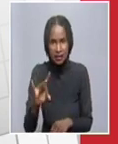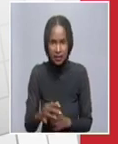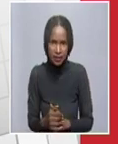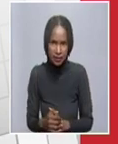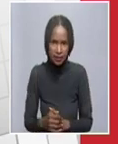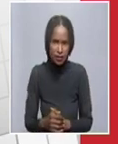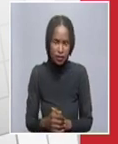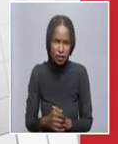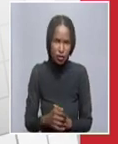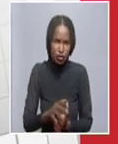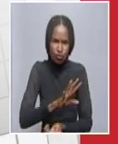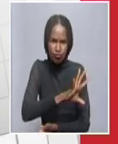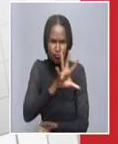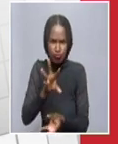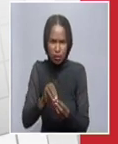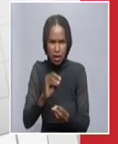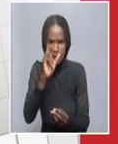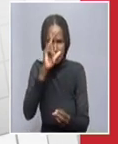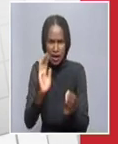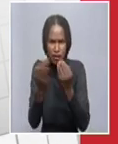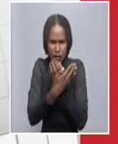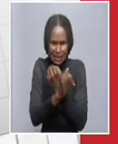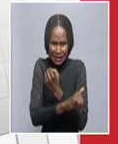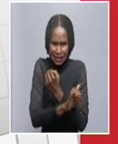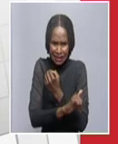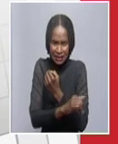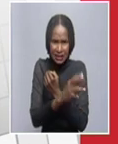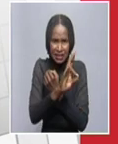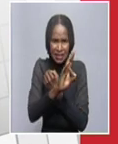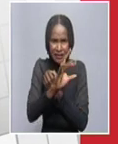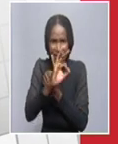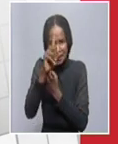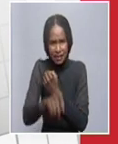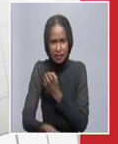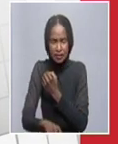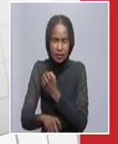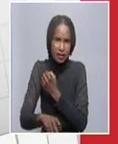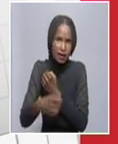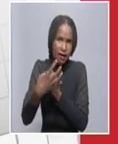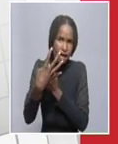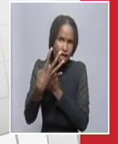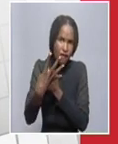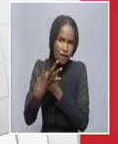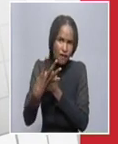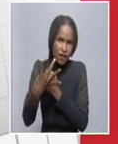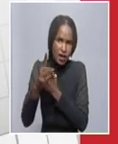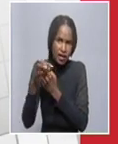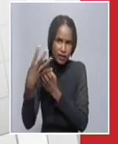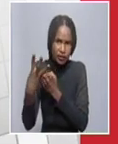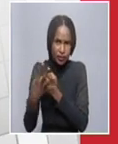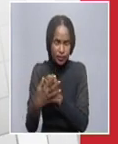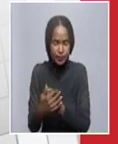Cumulative number of people quarantined, 79,484.